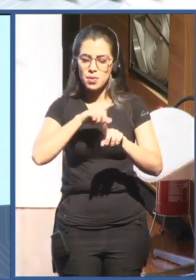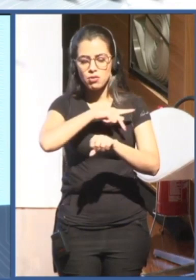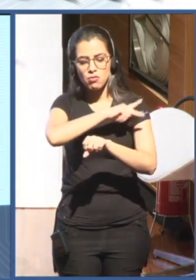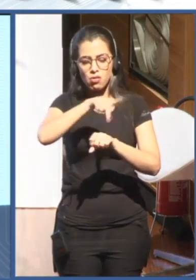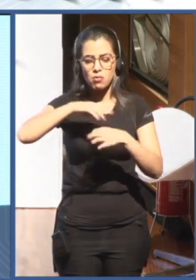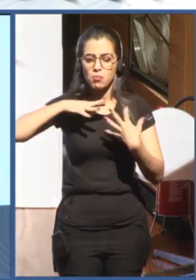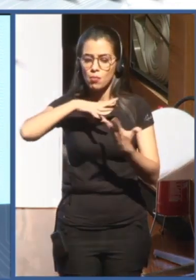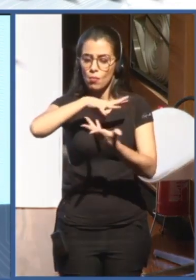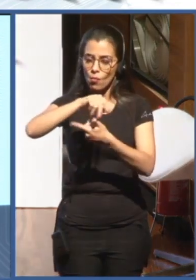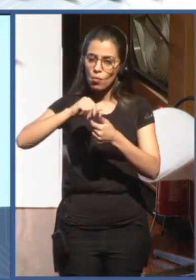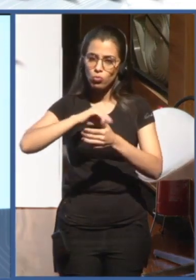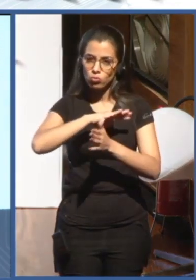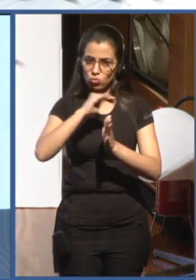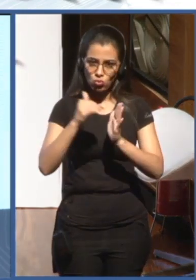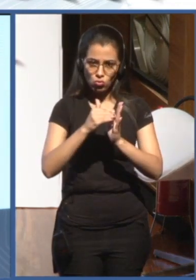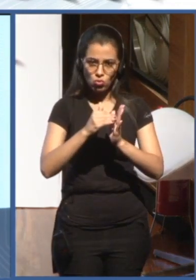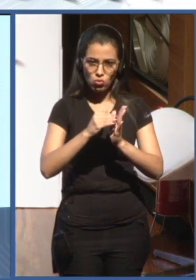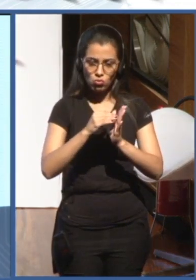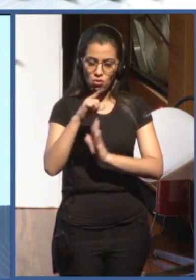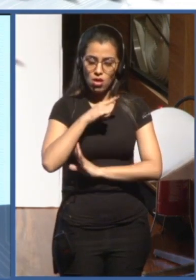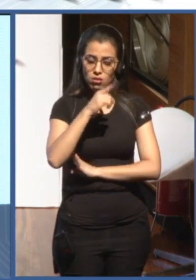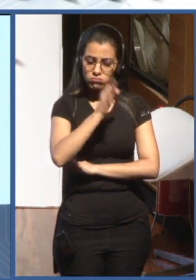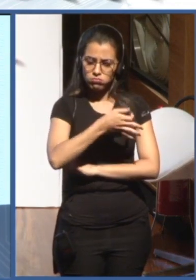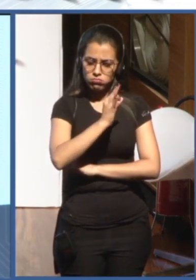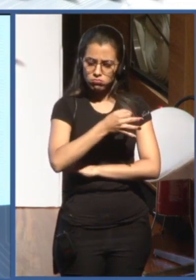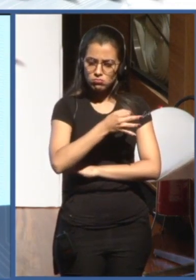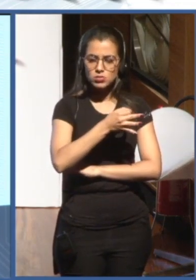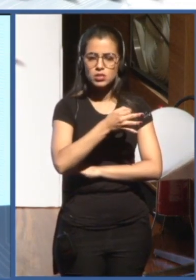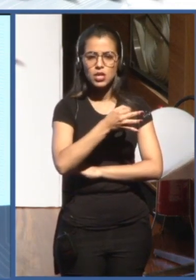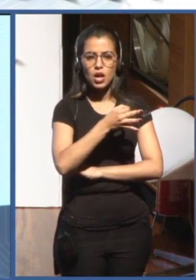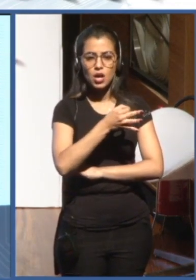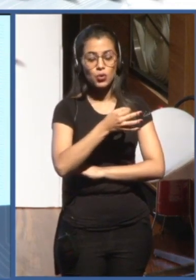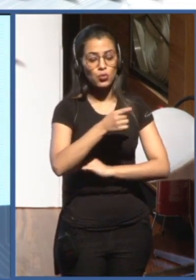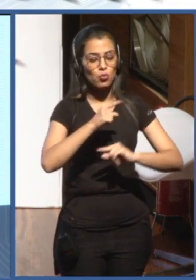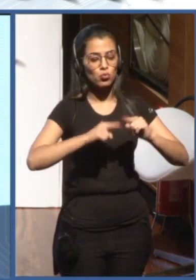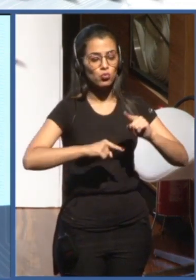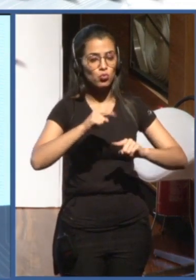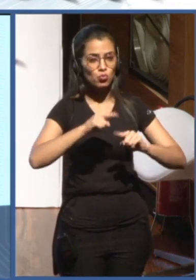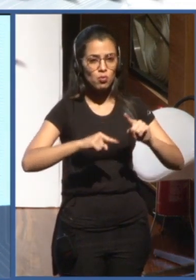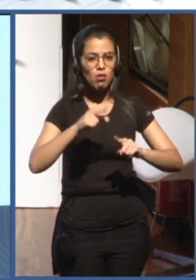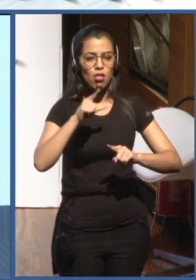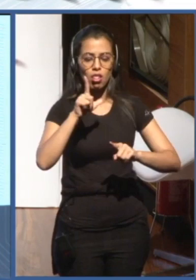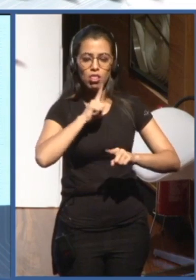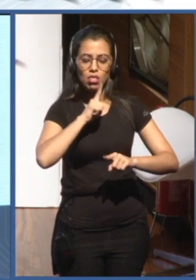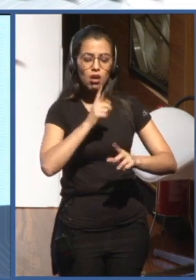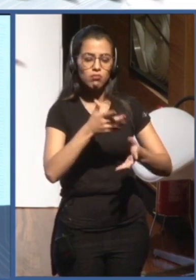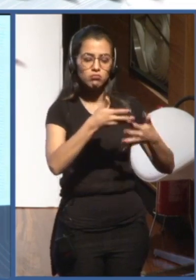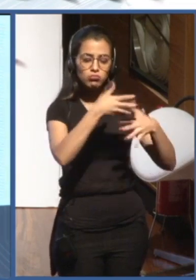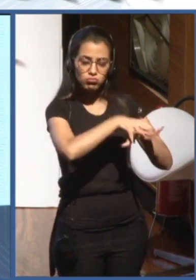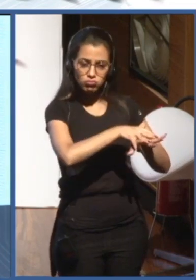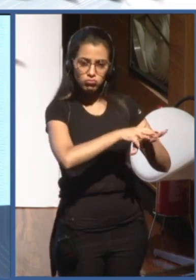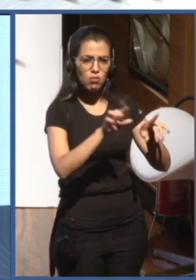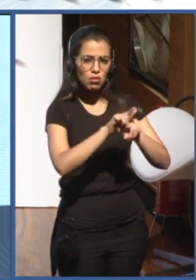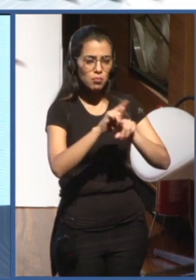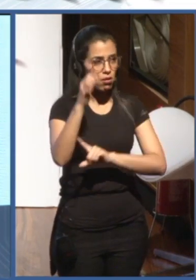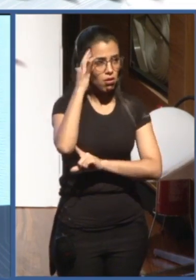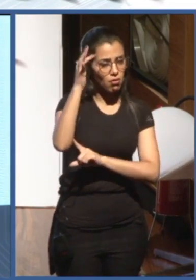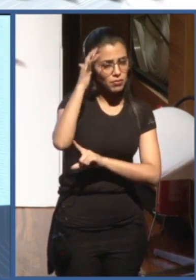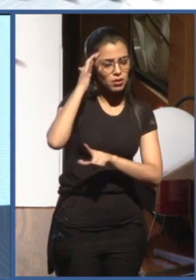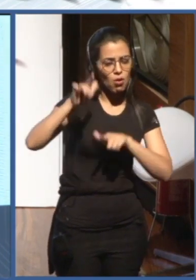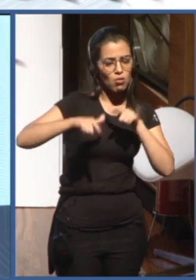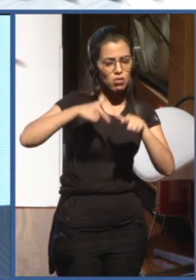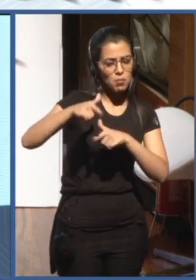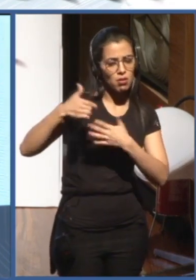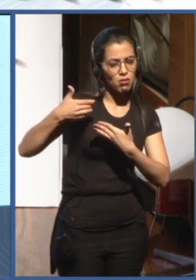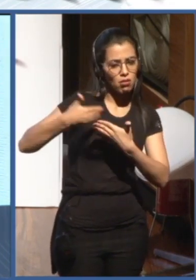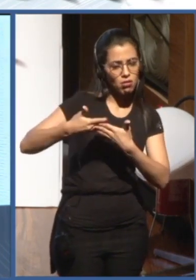-setting instrument is inclusive, is diverse, and reflects the wonderful work that has been done by organizations such as the OECD who launched